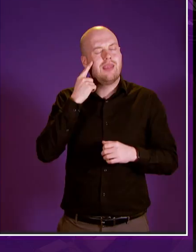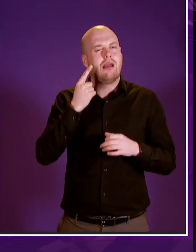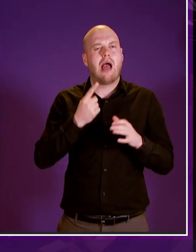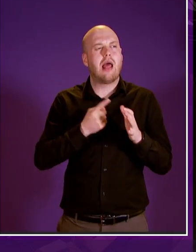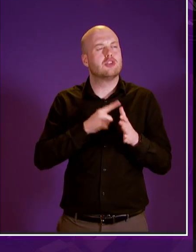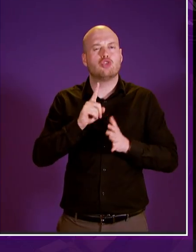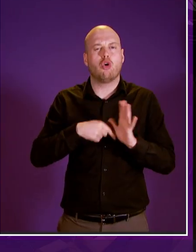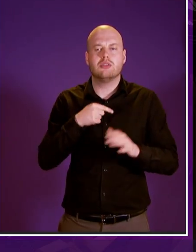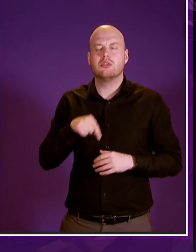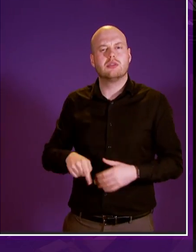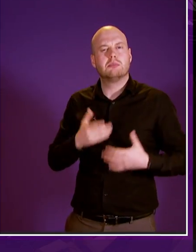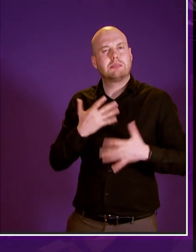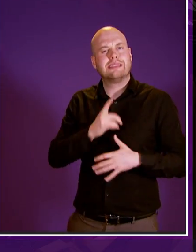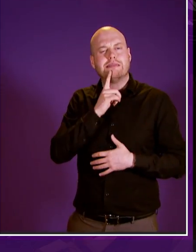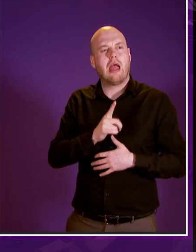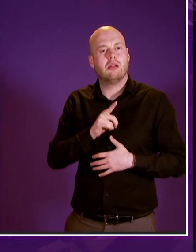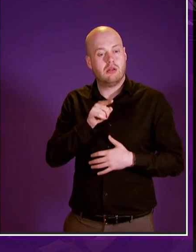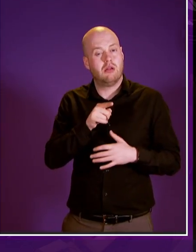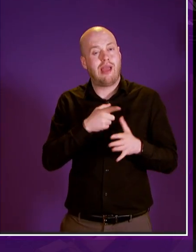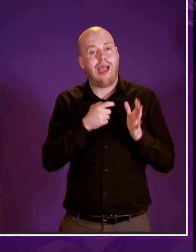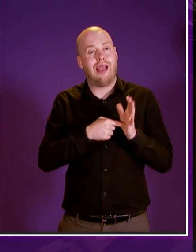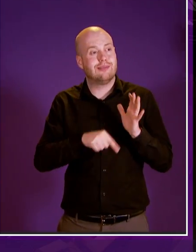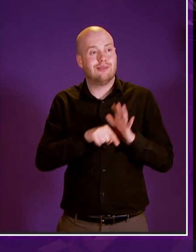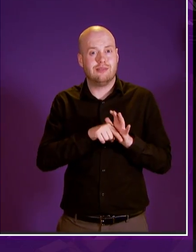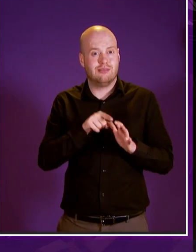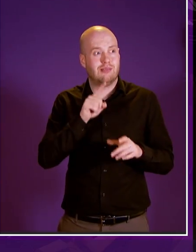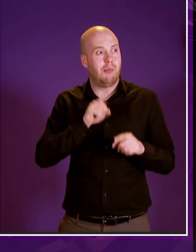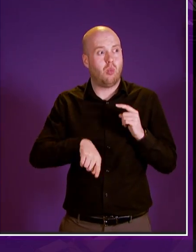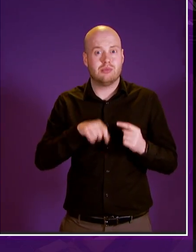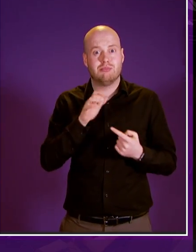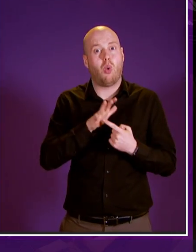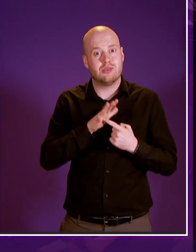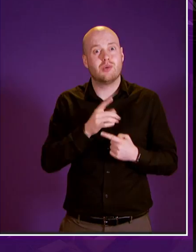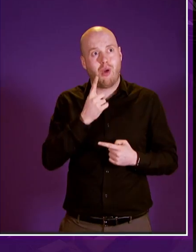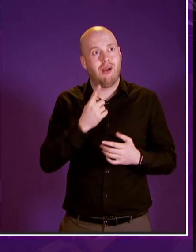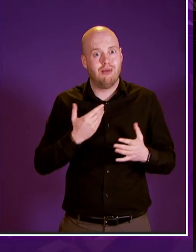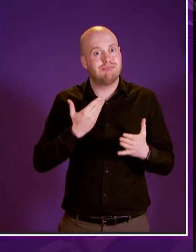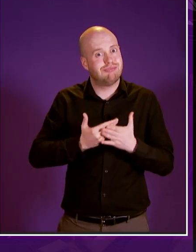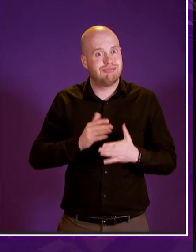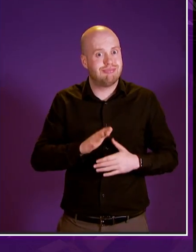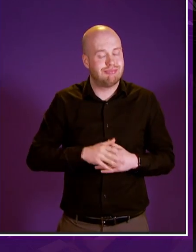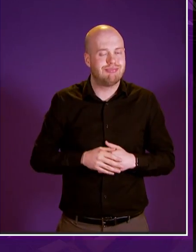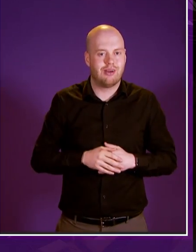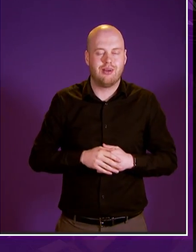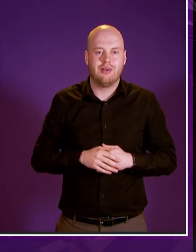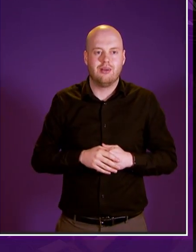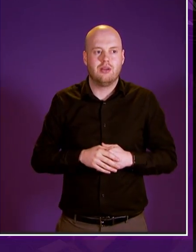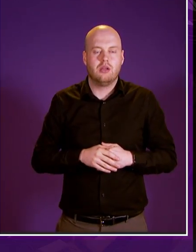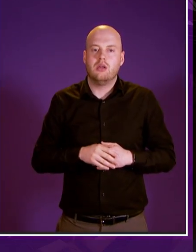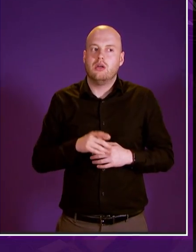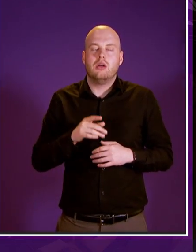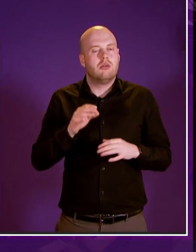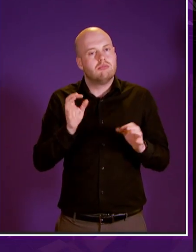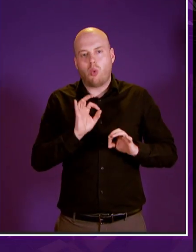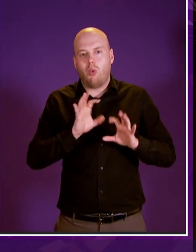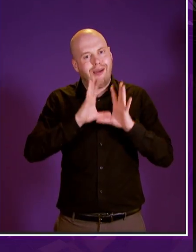johnson that said that this act probably is the most important statute that we have done this session that we didn't get everything that we would have